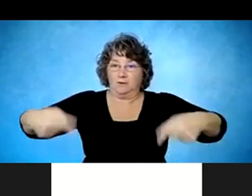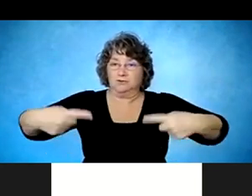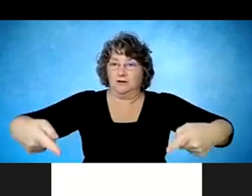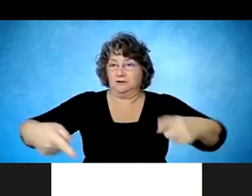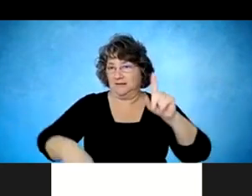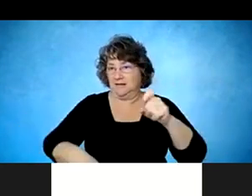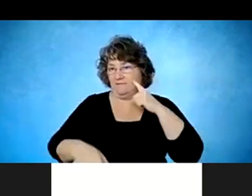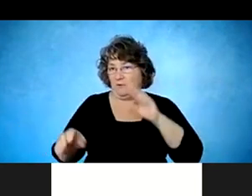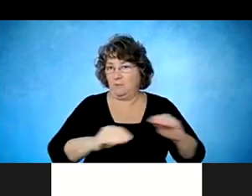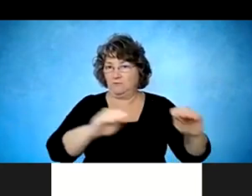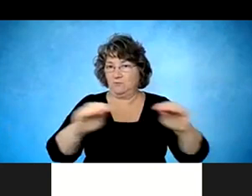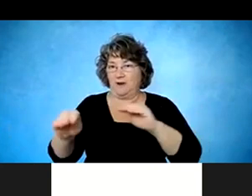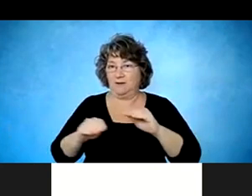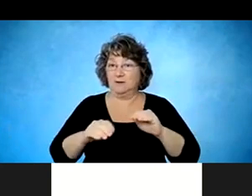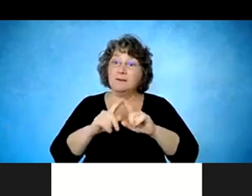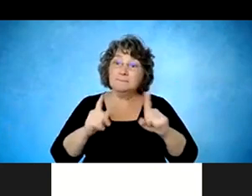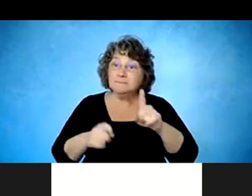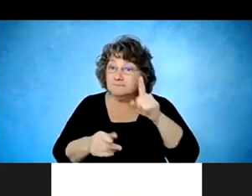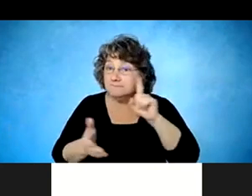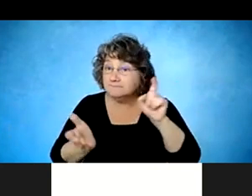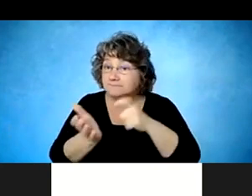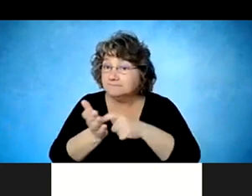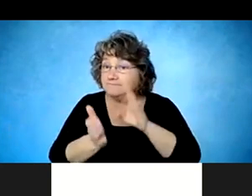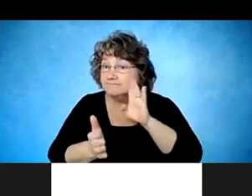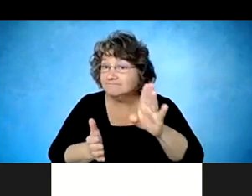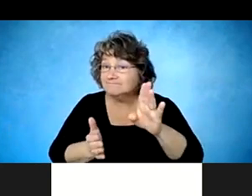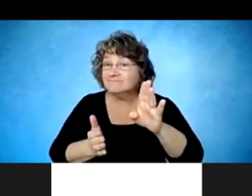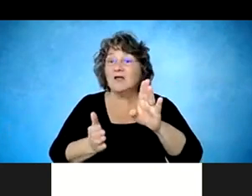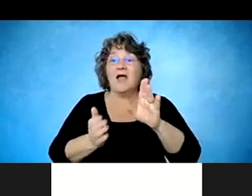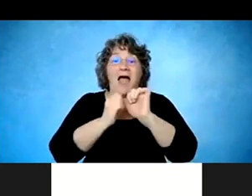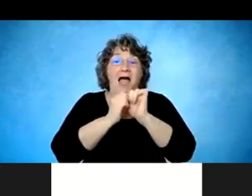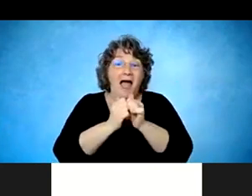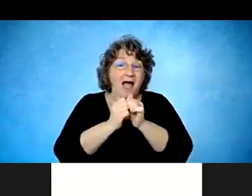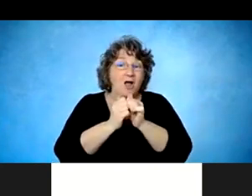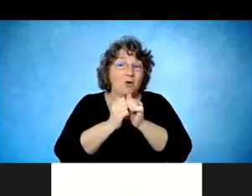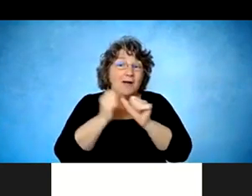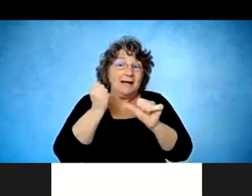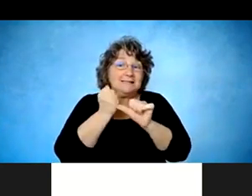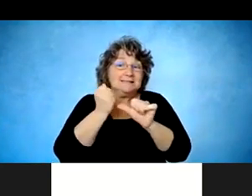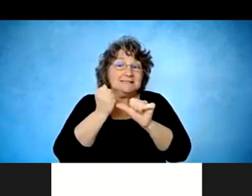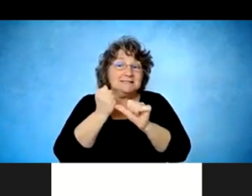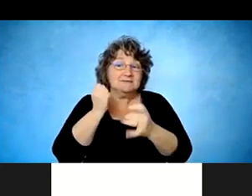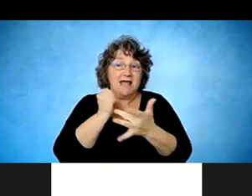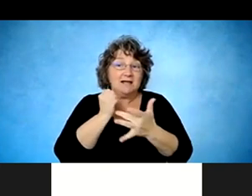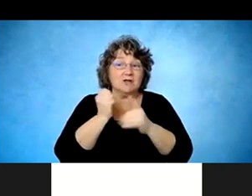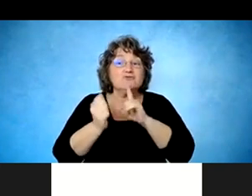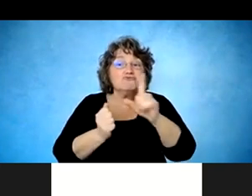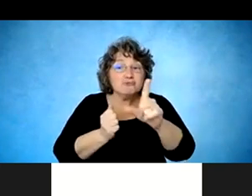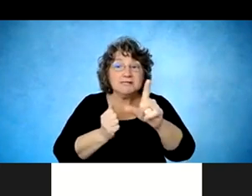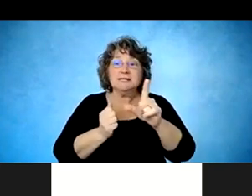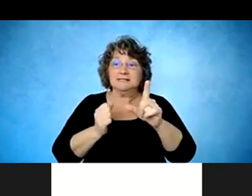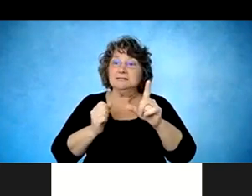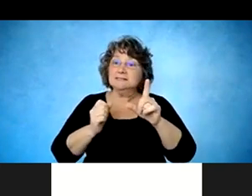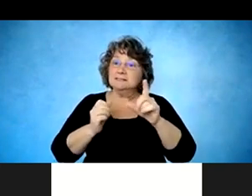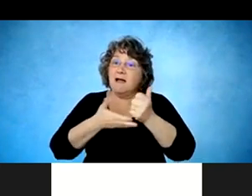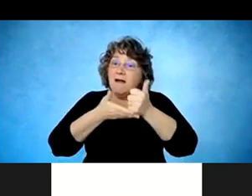slides is the role that assistive technology can play in making people with